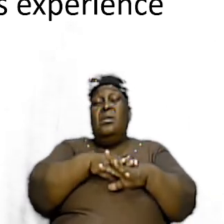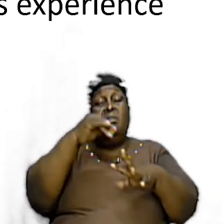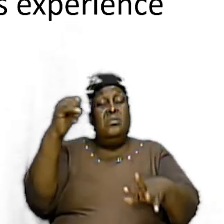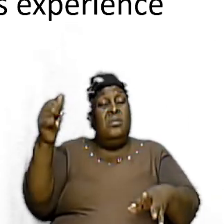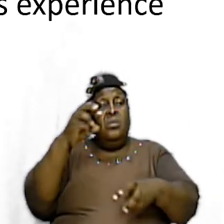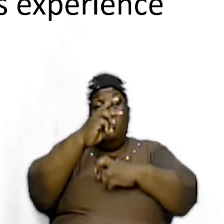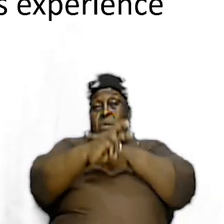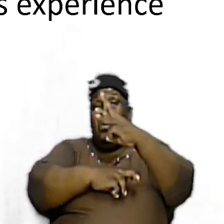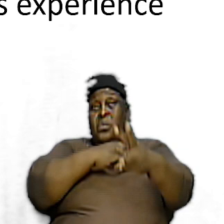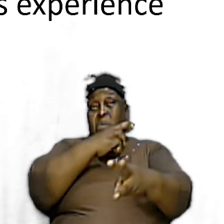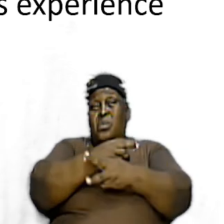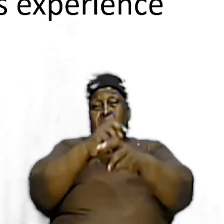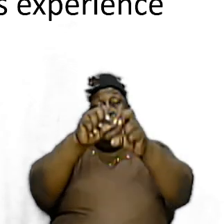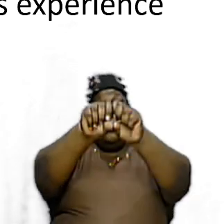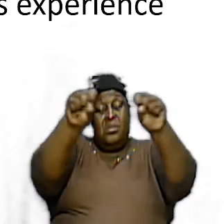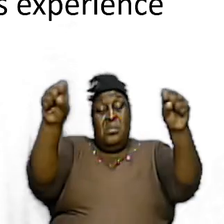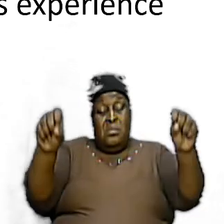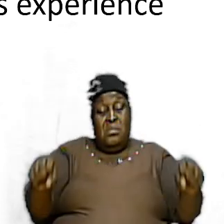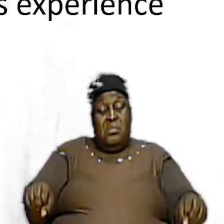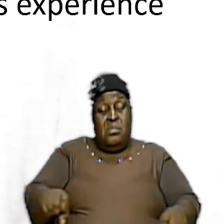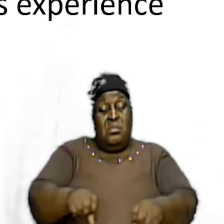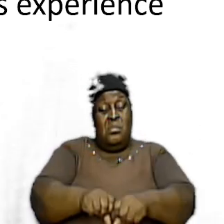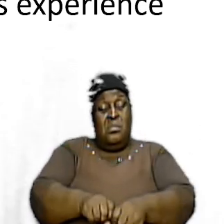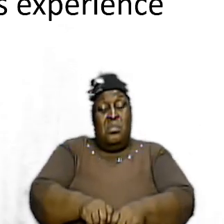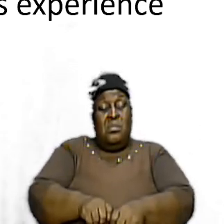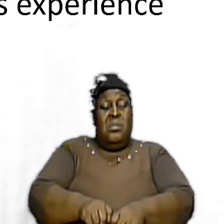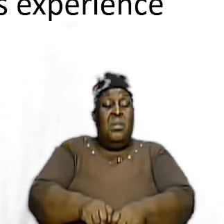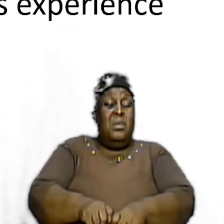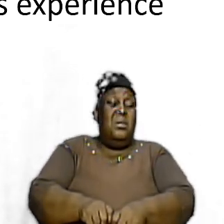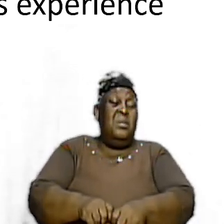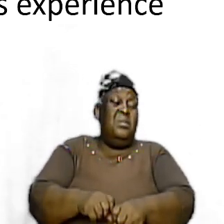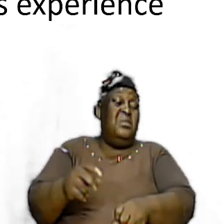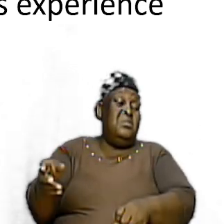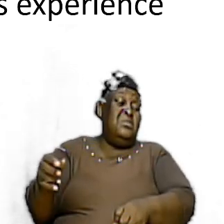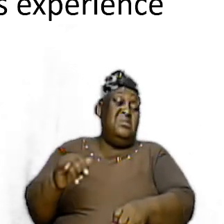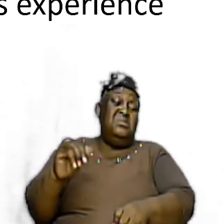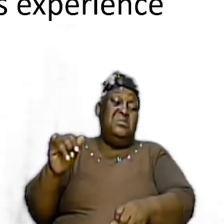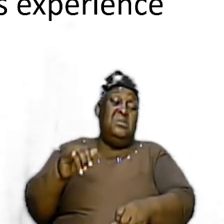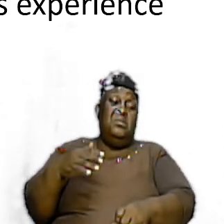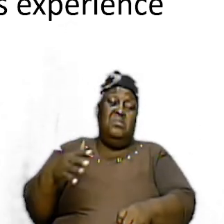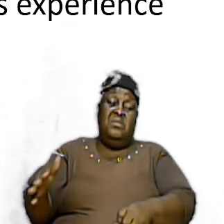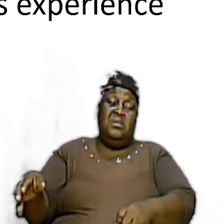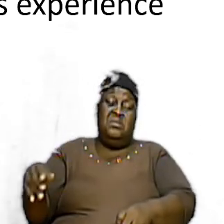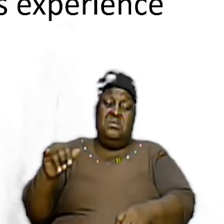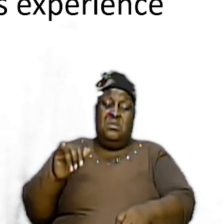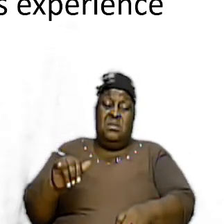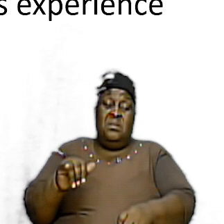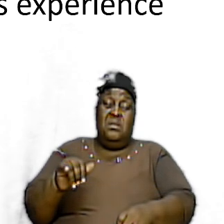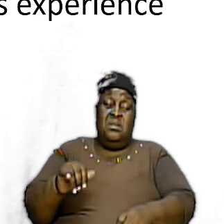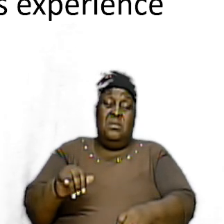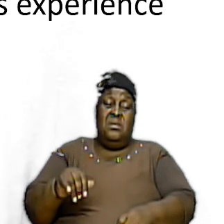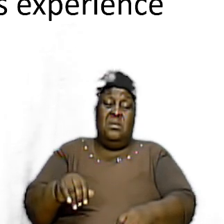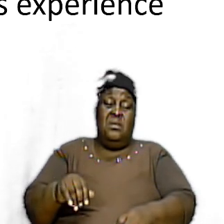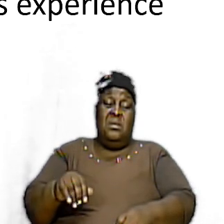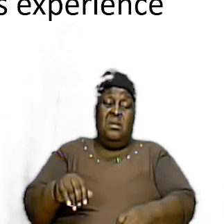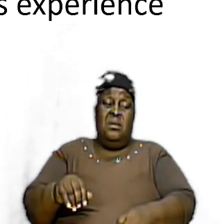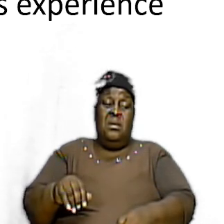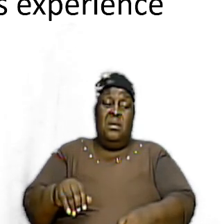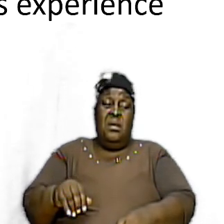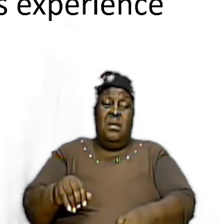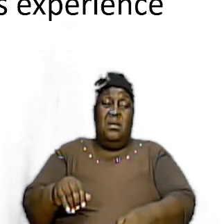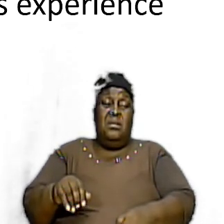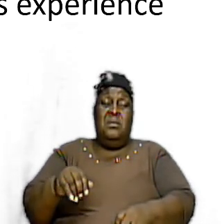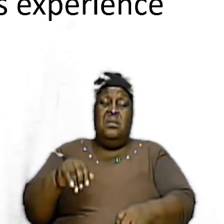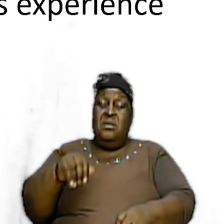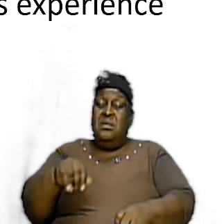people call it Egypt still some people call the world system Babylon but whatever it is that is the name that we coined for it it is